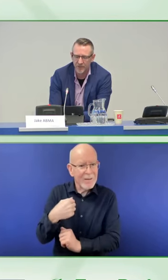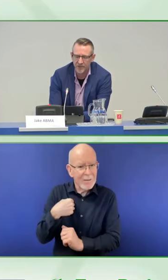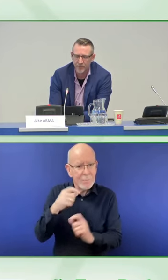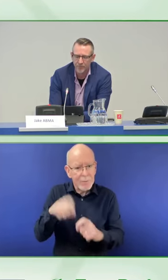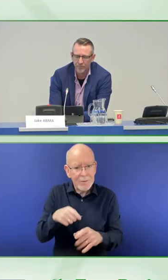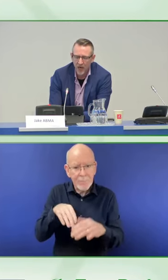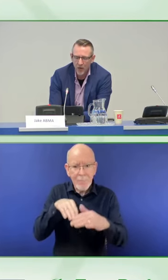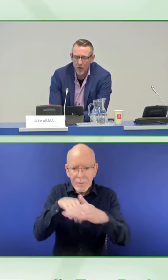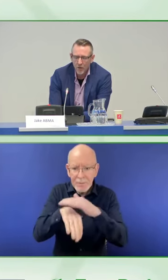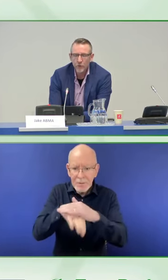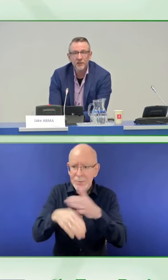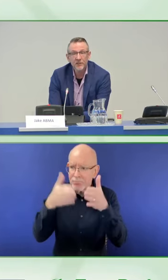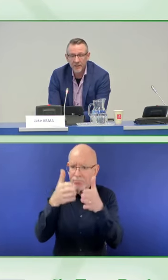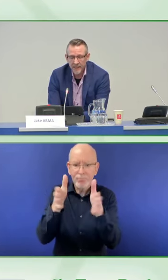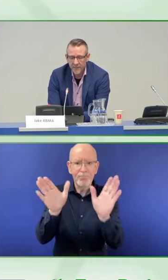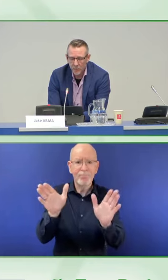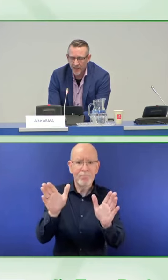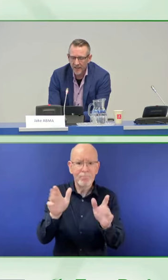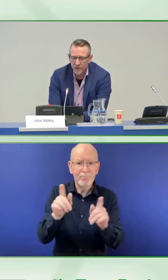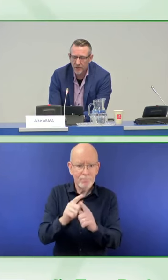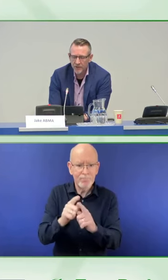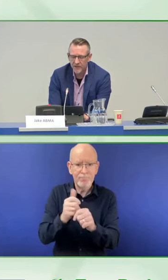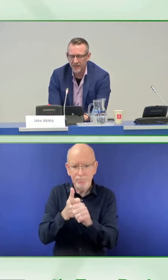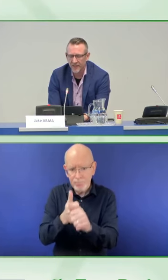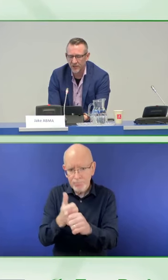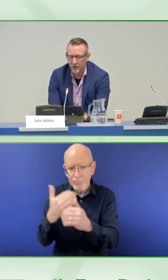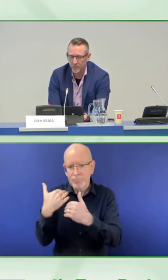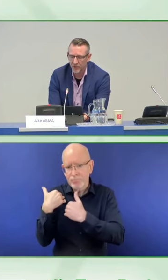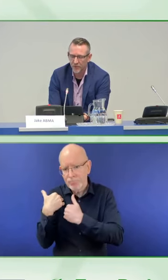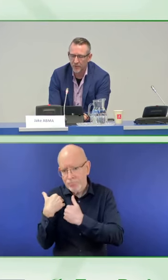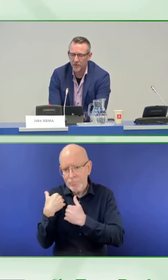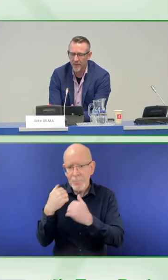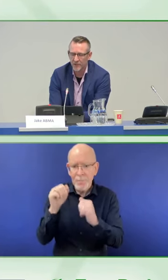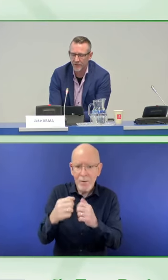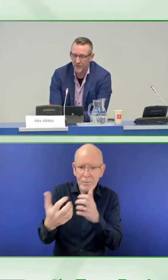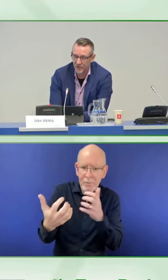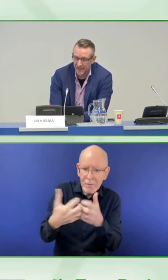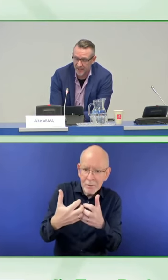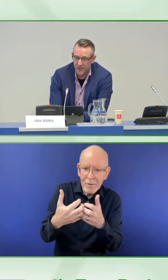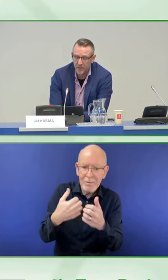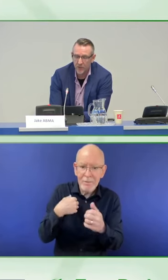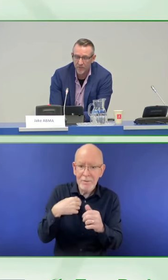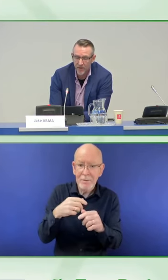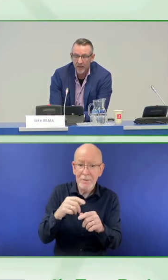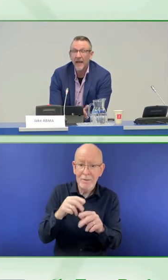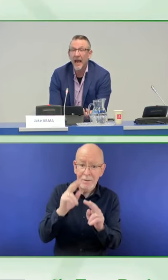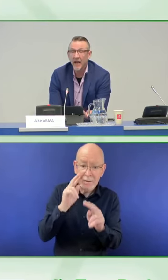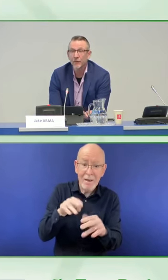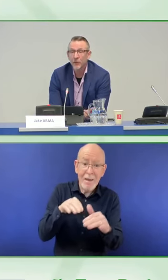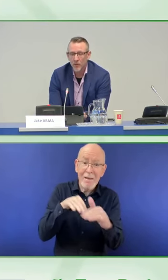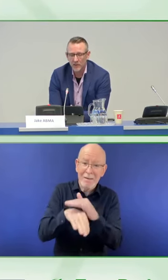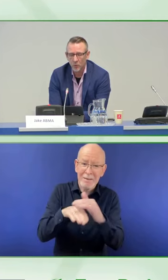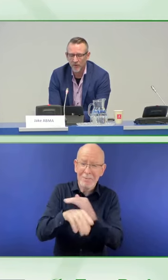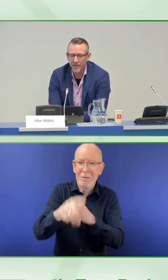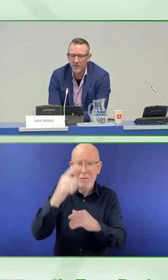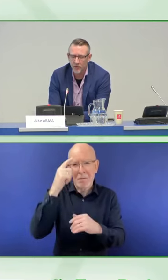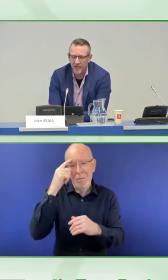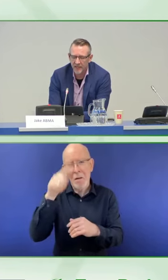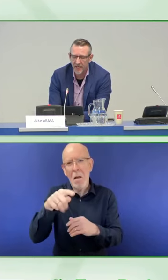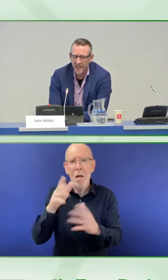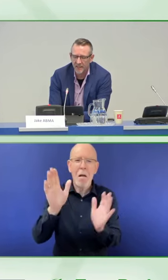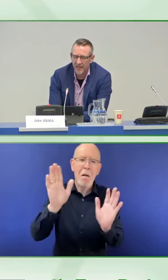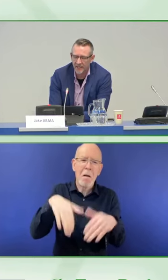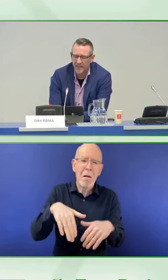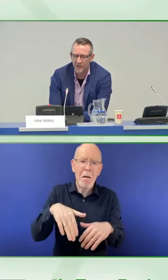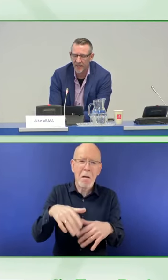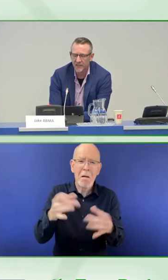conformance. Fortunately, we can conclude that there is a lot possible to make services accessible. For everyone within an